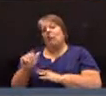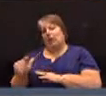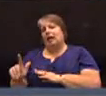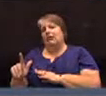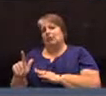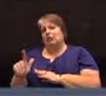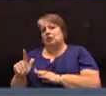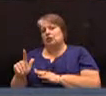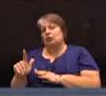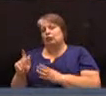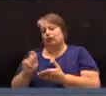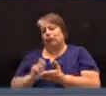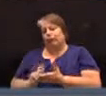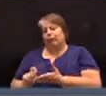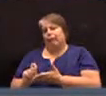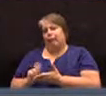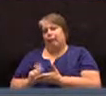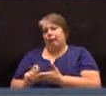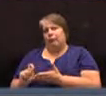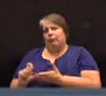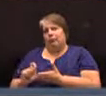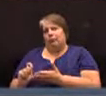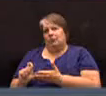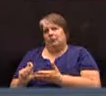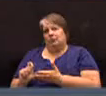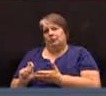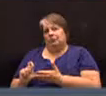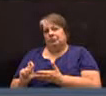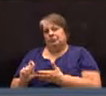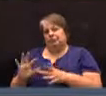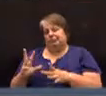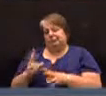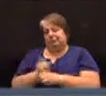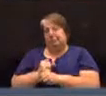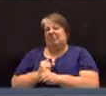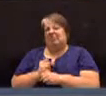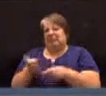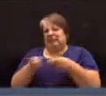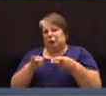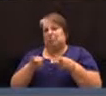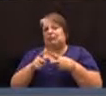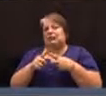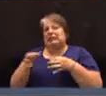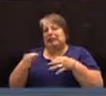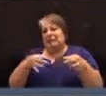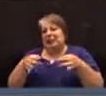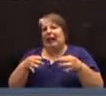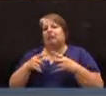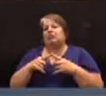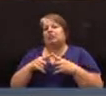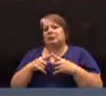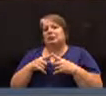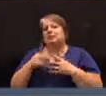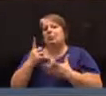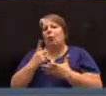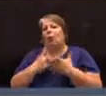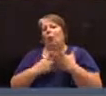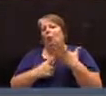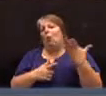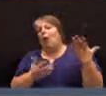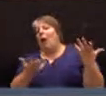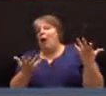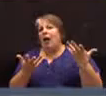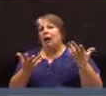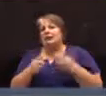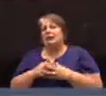written description and explanation of what such